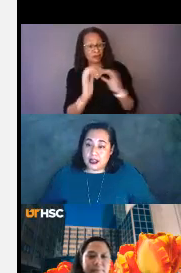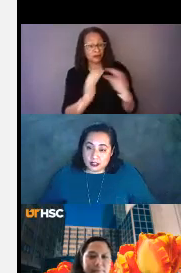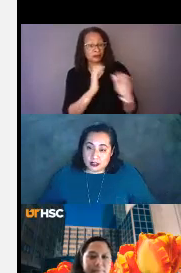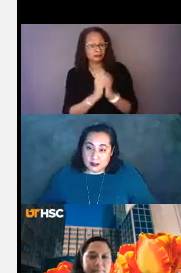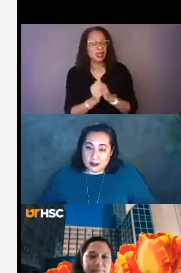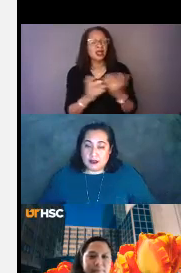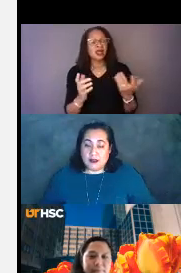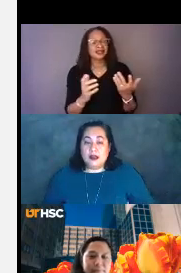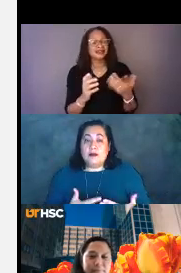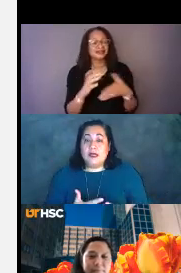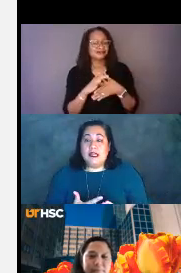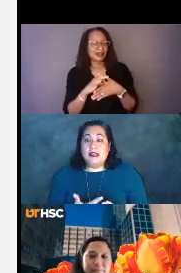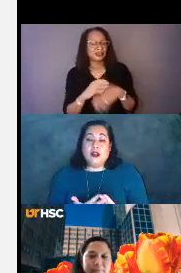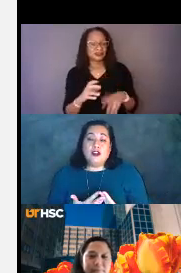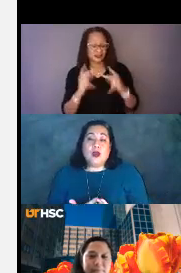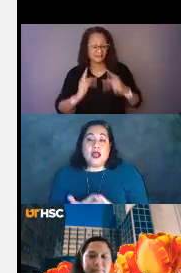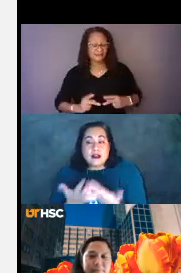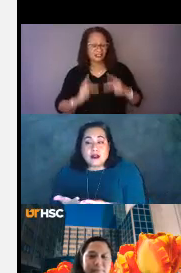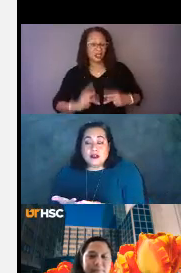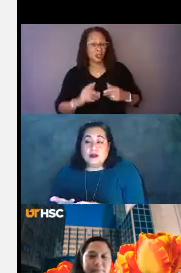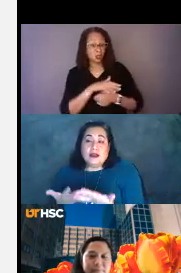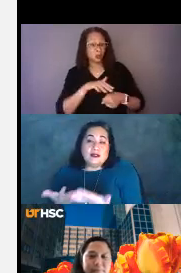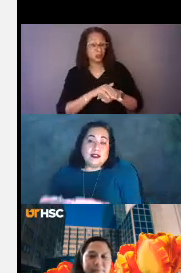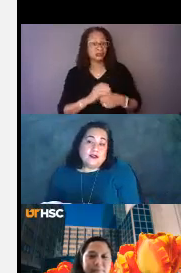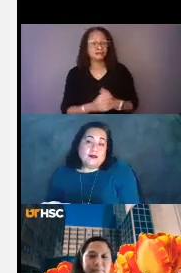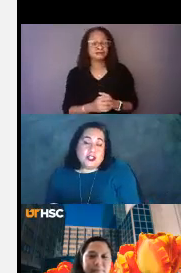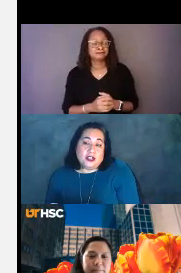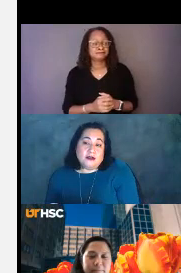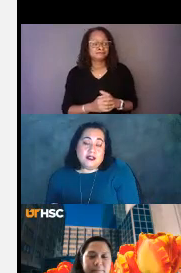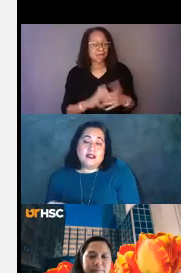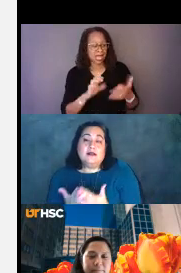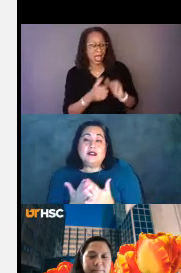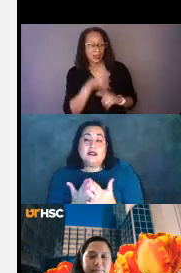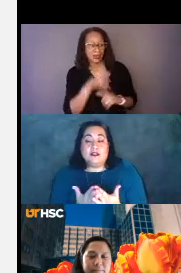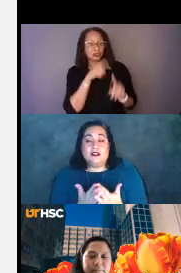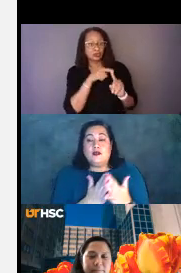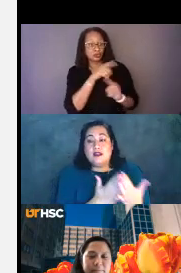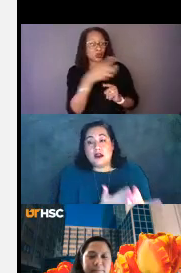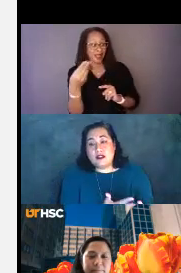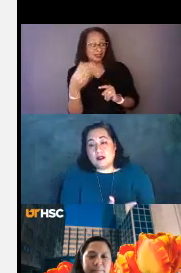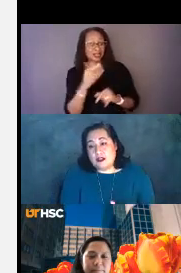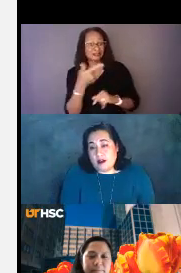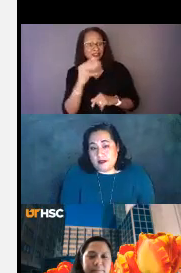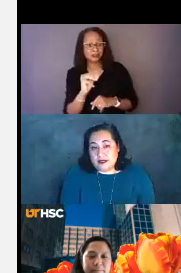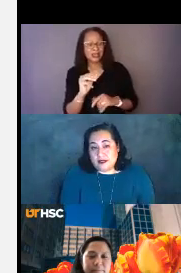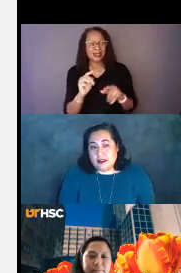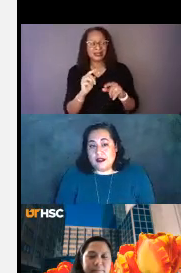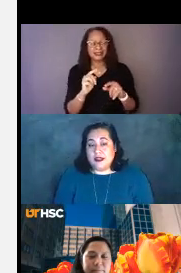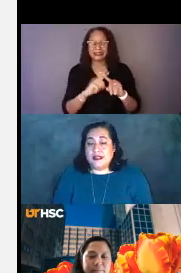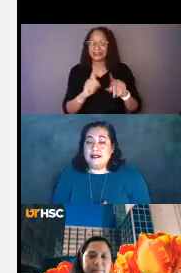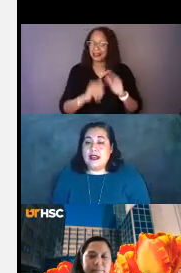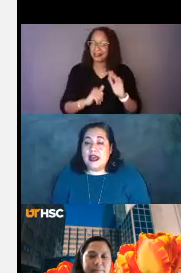location. Meaning, the way I talk to you outside of my gym is going to be different than the way I talk to you in the office.